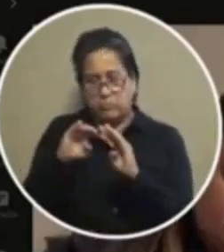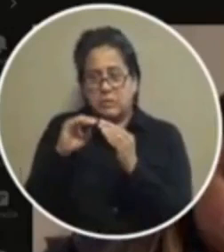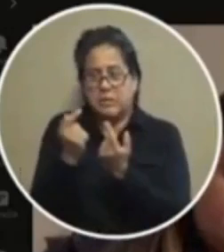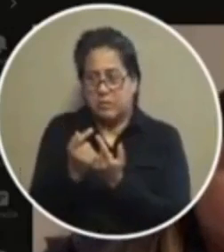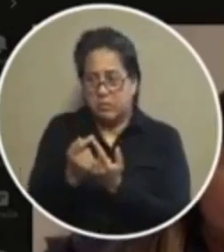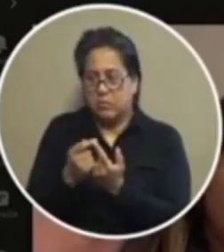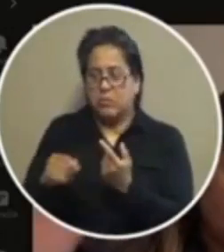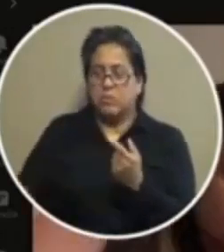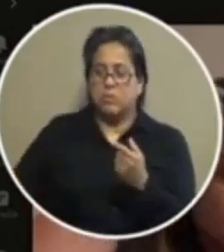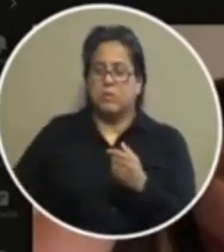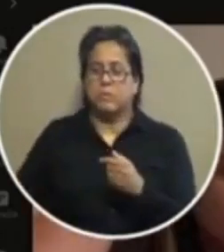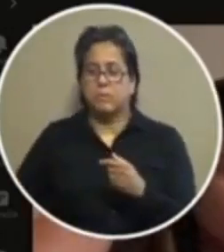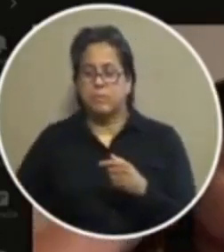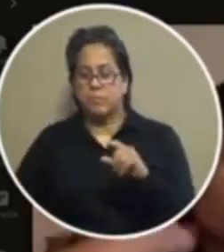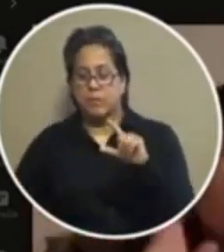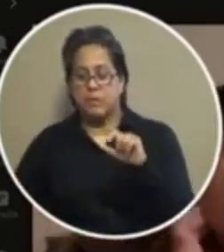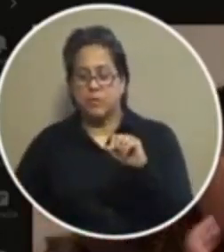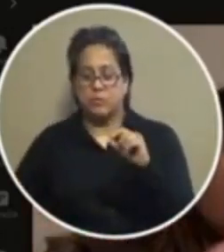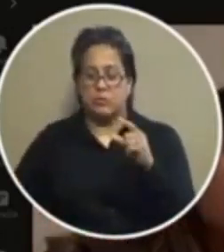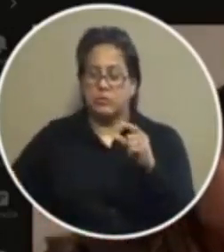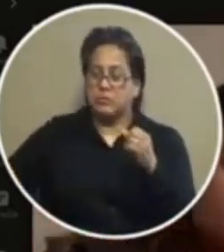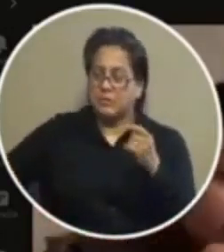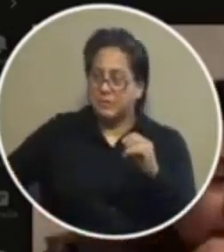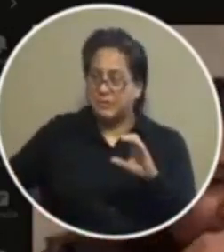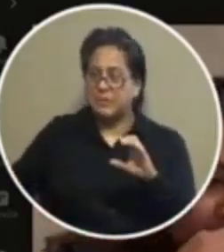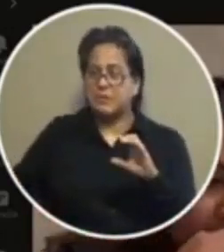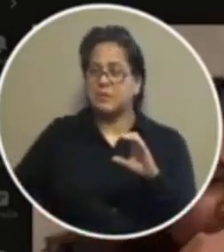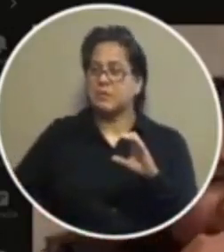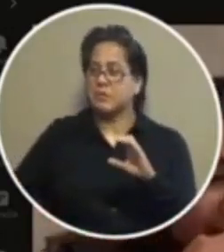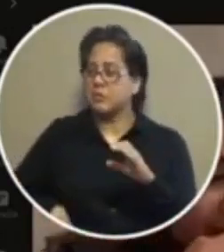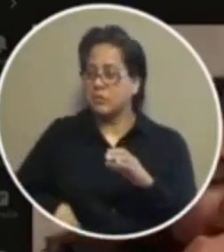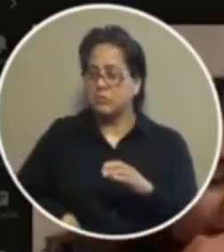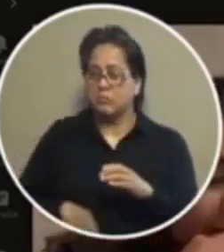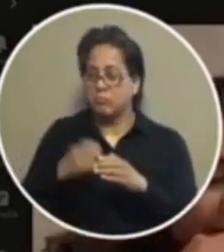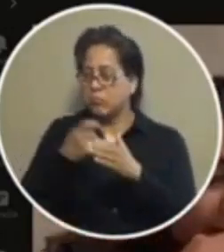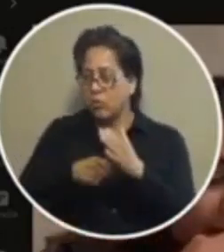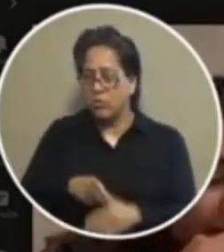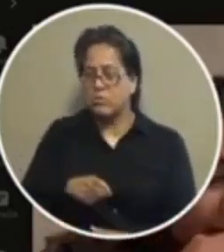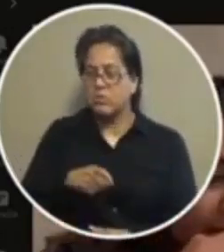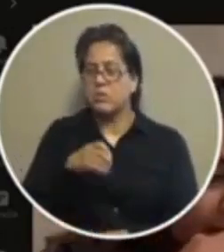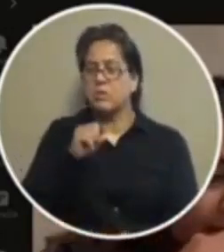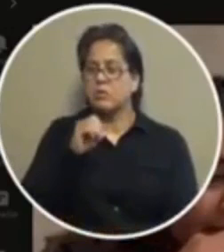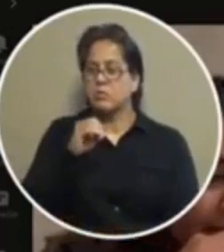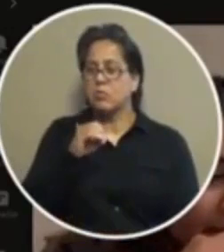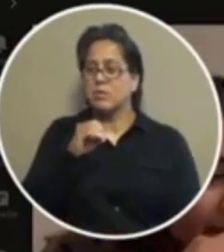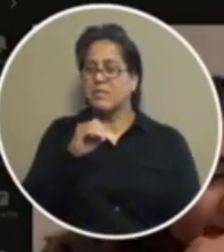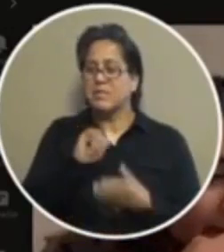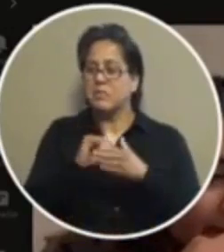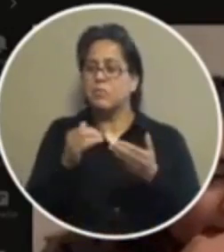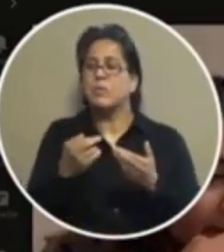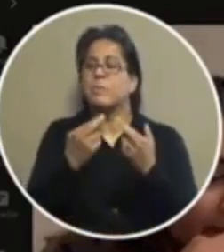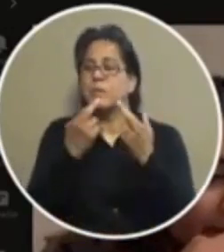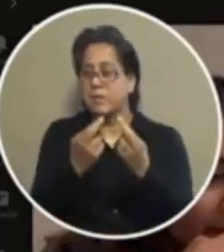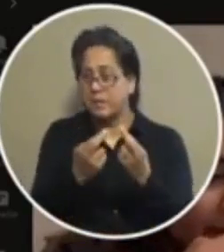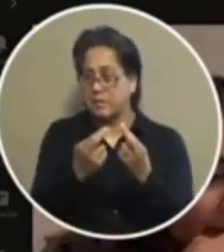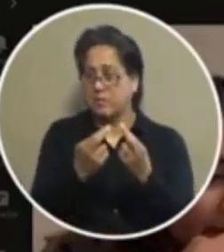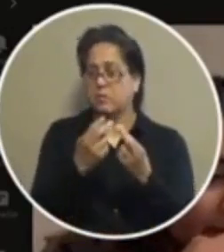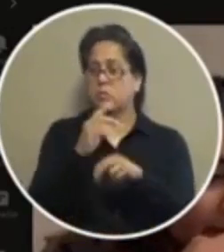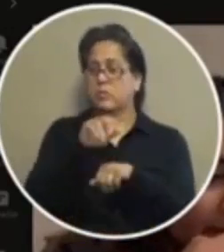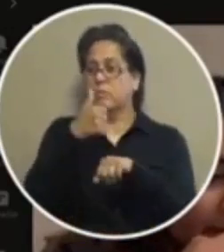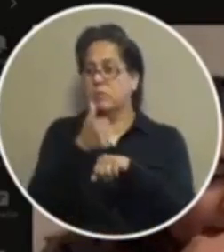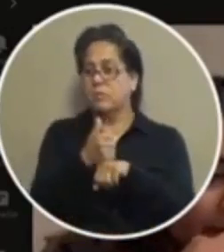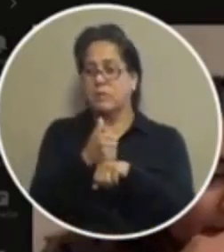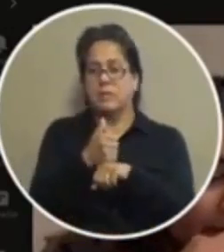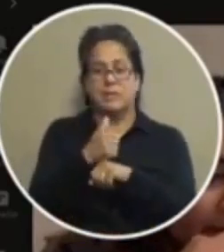in terms of the logistics in terms of the cost in terms of some of those other pieces and so it was a recommendation for implementing it